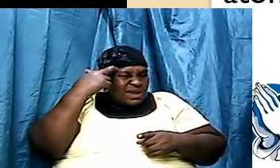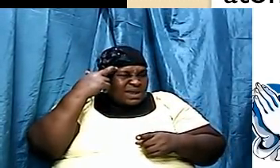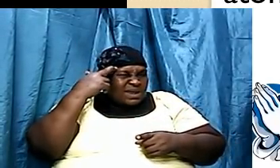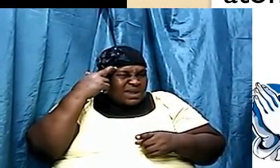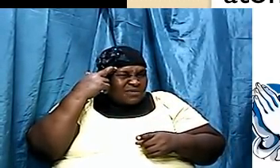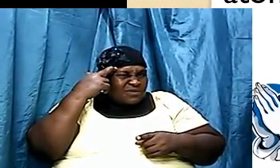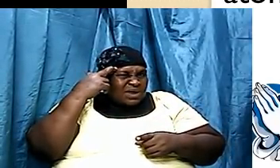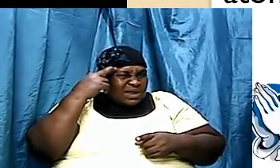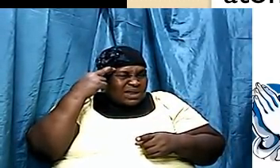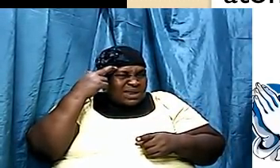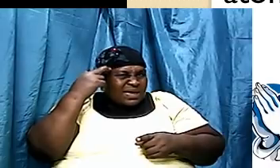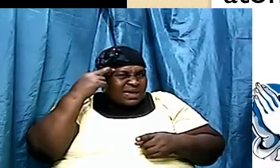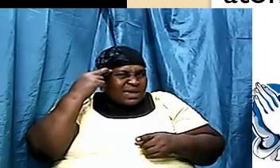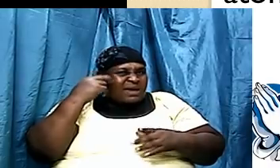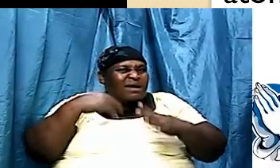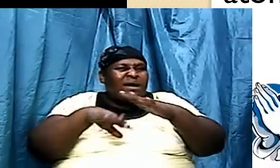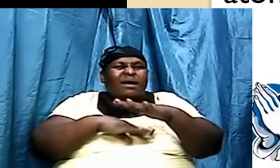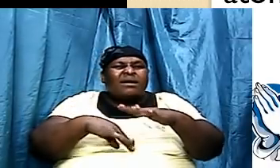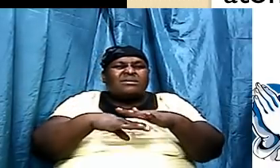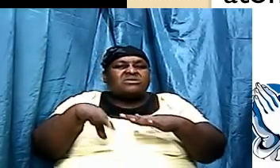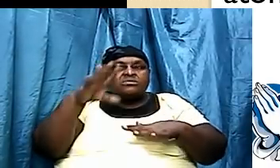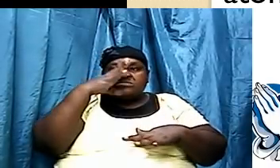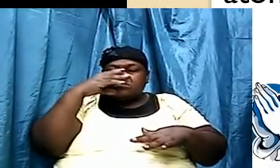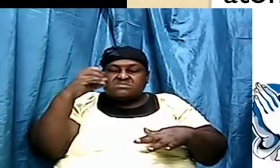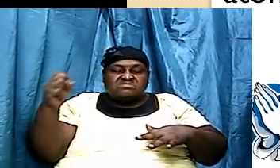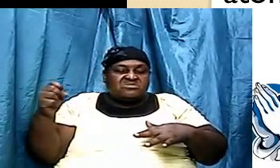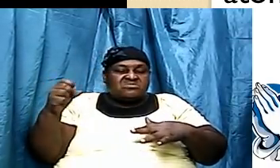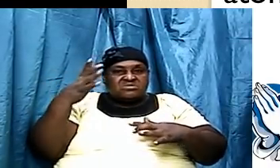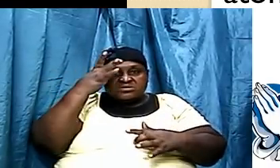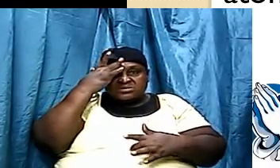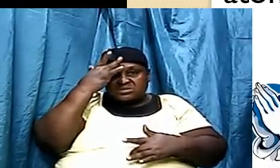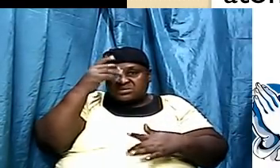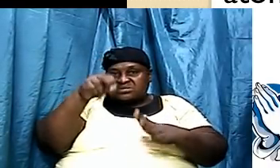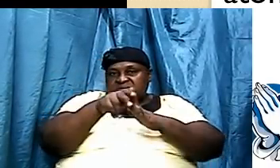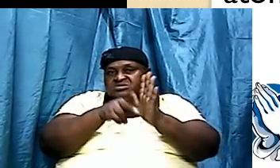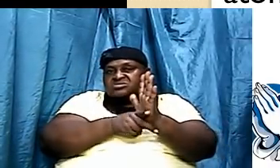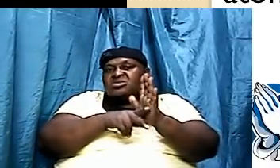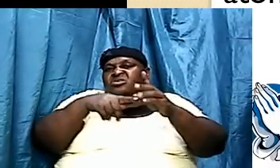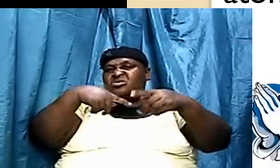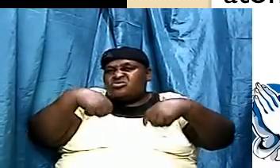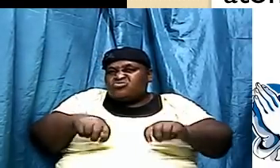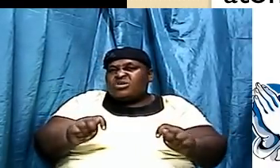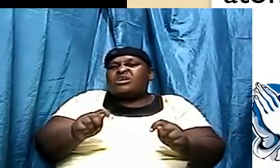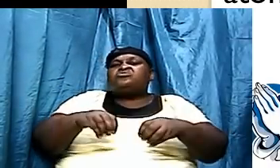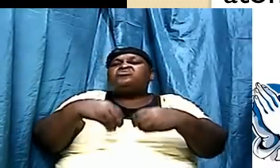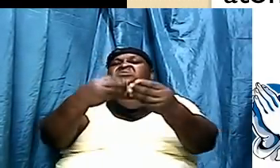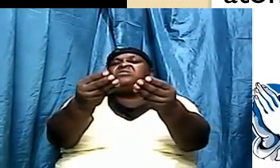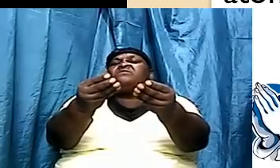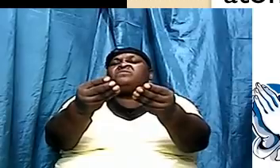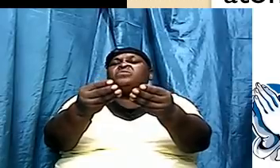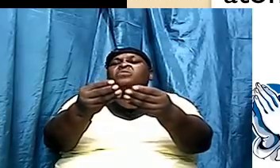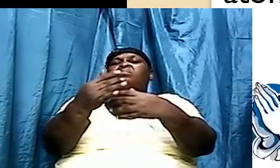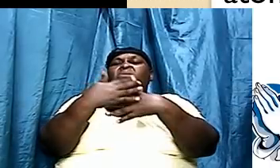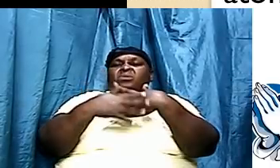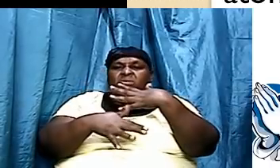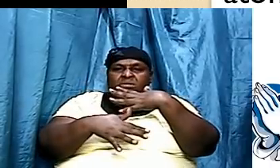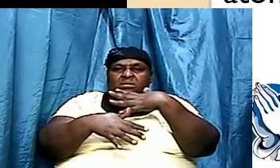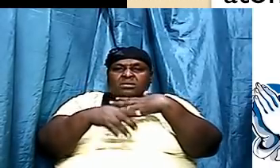under some serious sickness, they try to give you blood. Because the life of the flesh